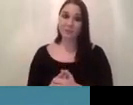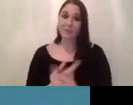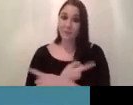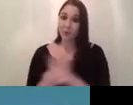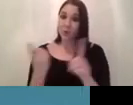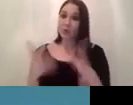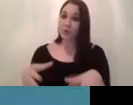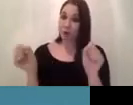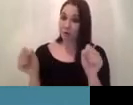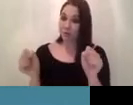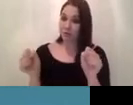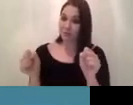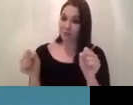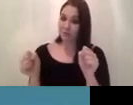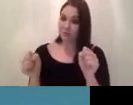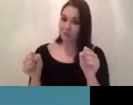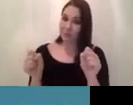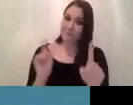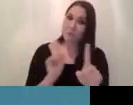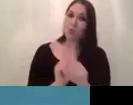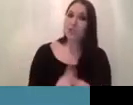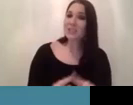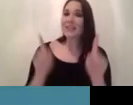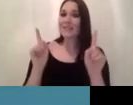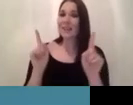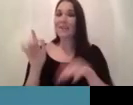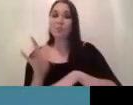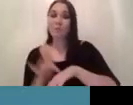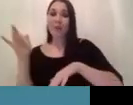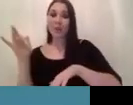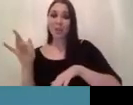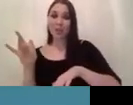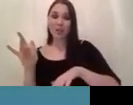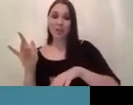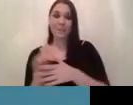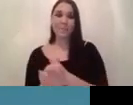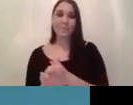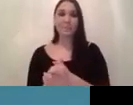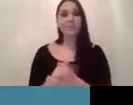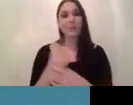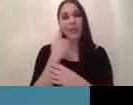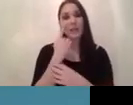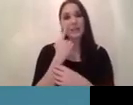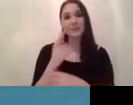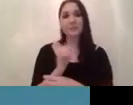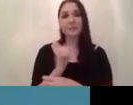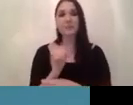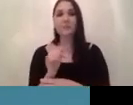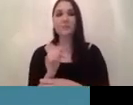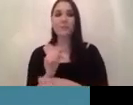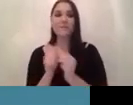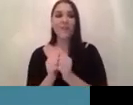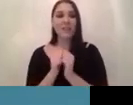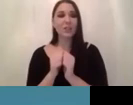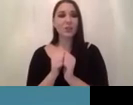you need to approach machine learning differently than if you're a professional or ai first on the left side you see approximately the value that you can